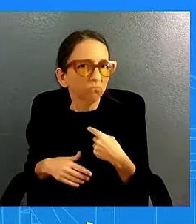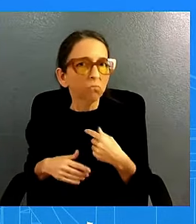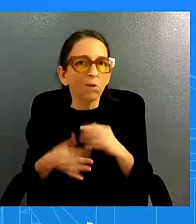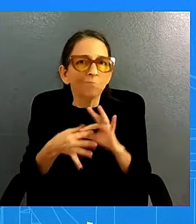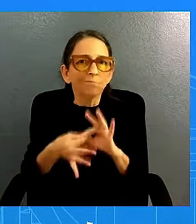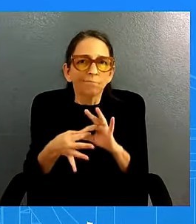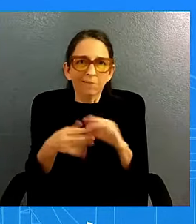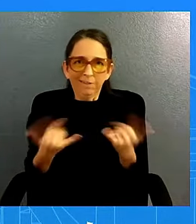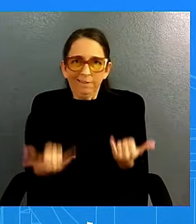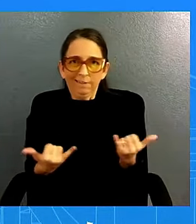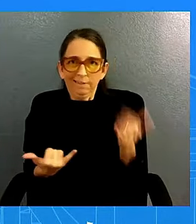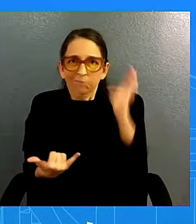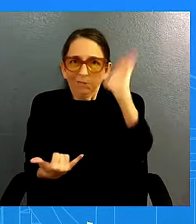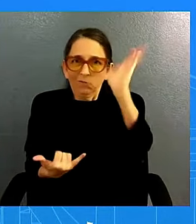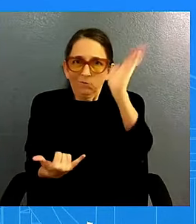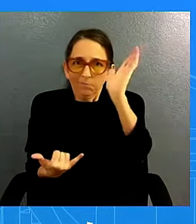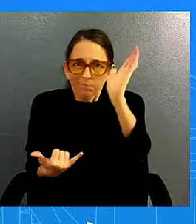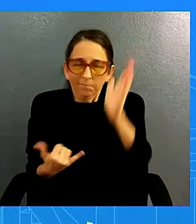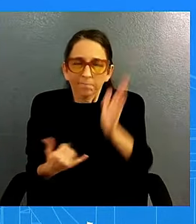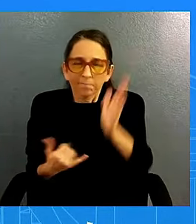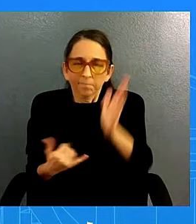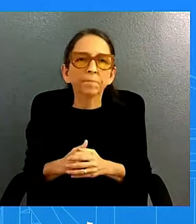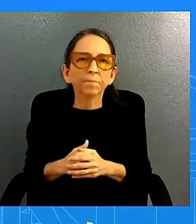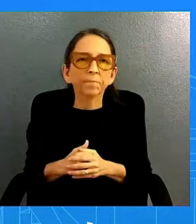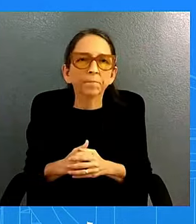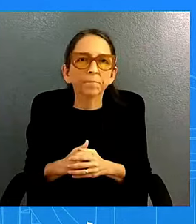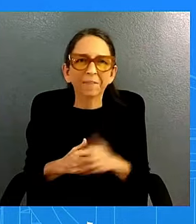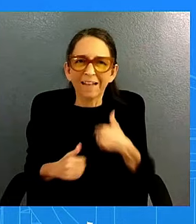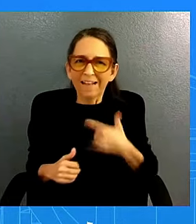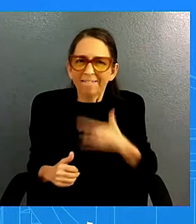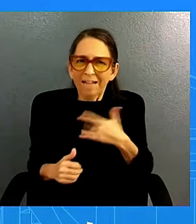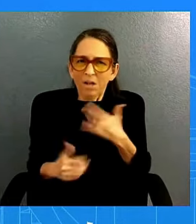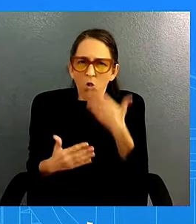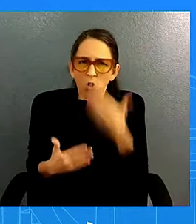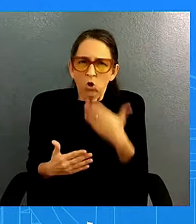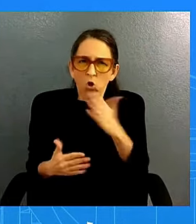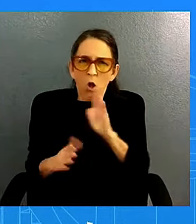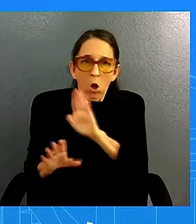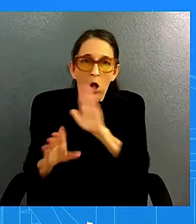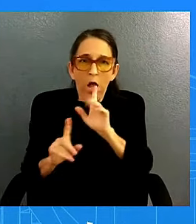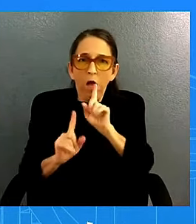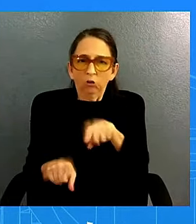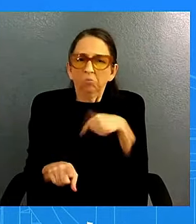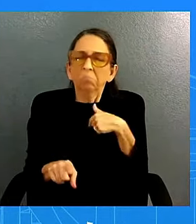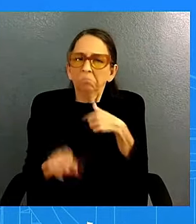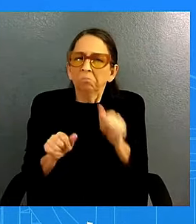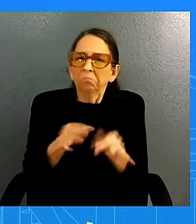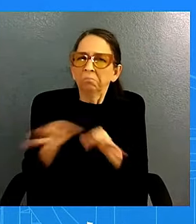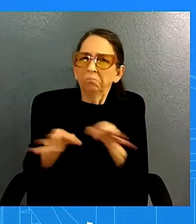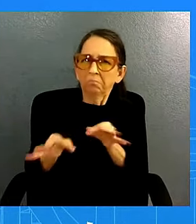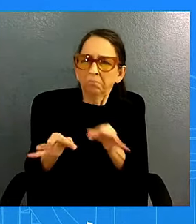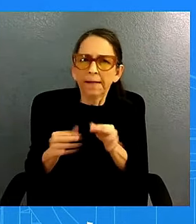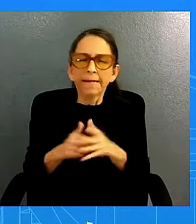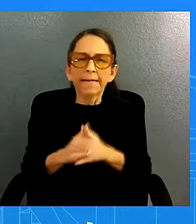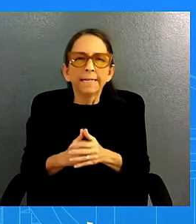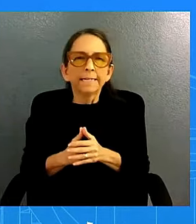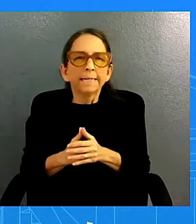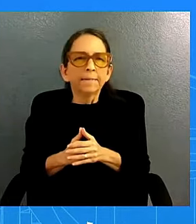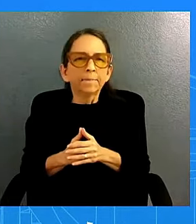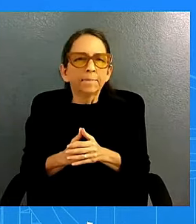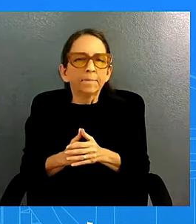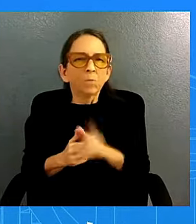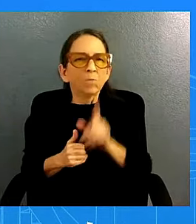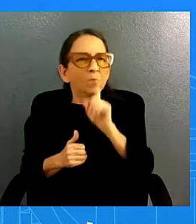with uh a very timely answer to that question uh it's it's it's the same it's a similar dynamic similar